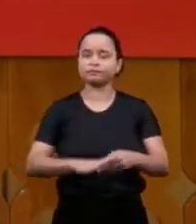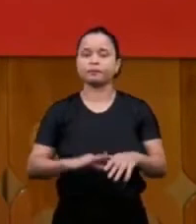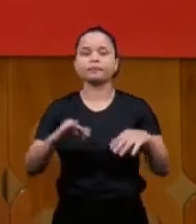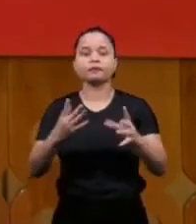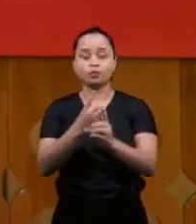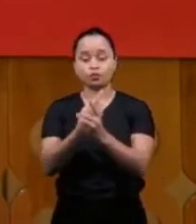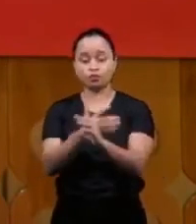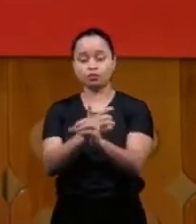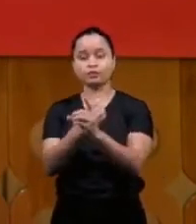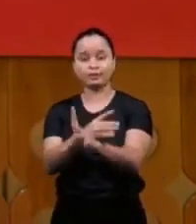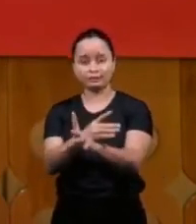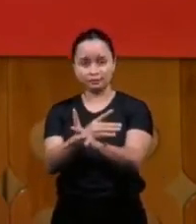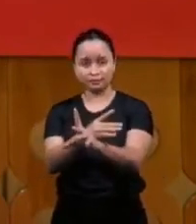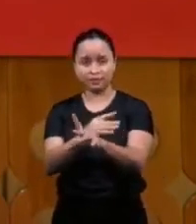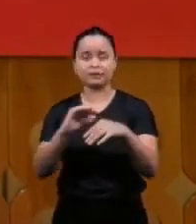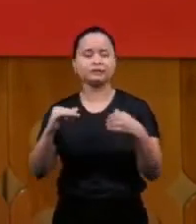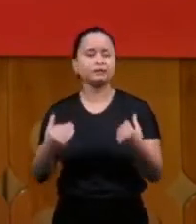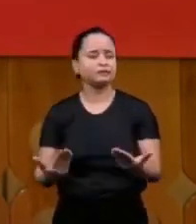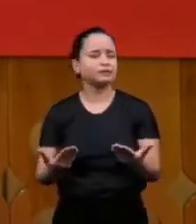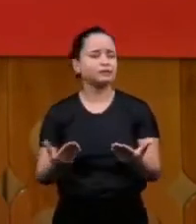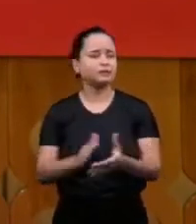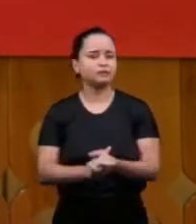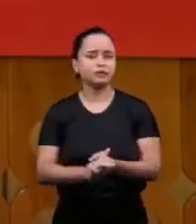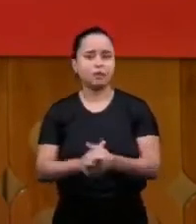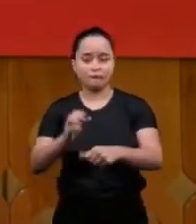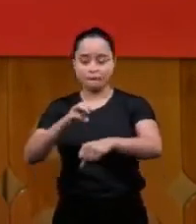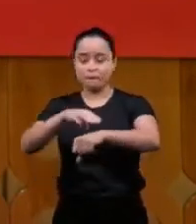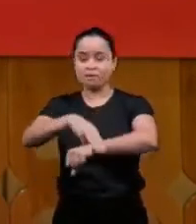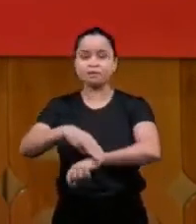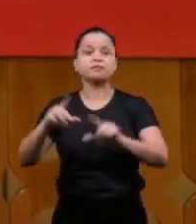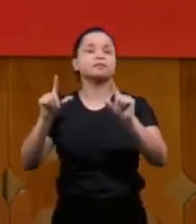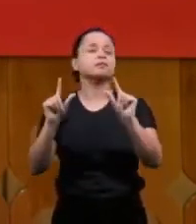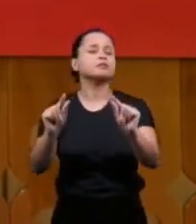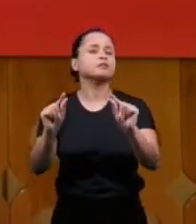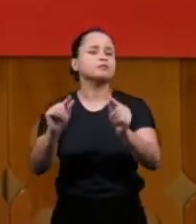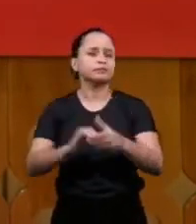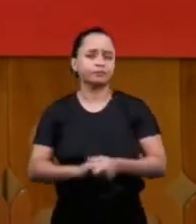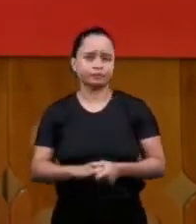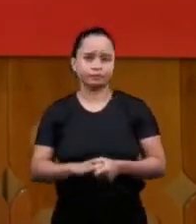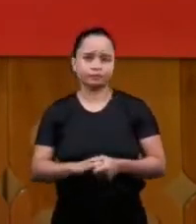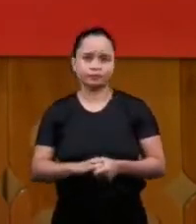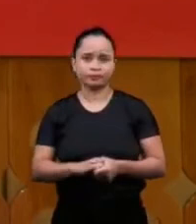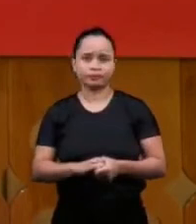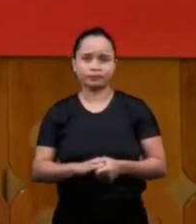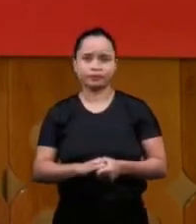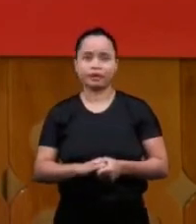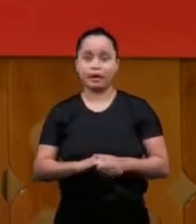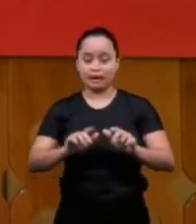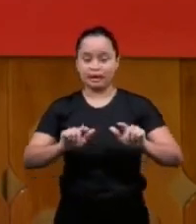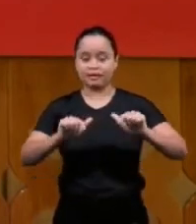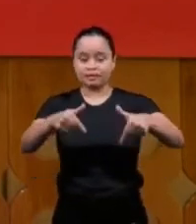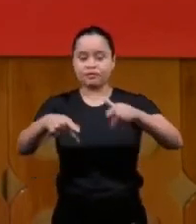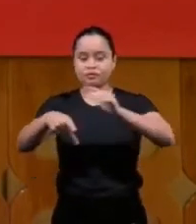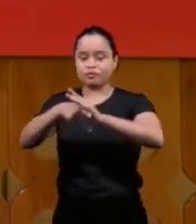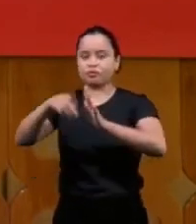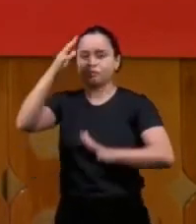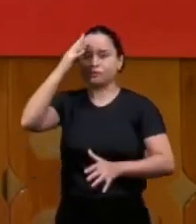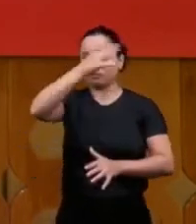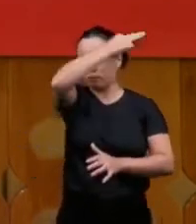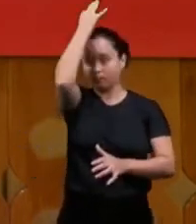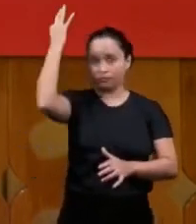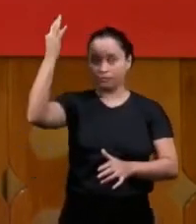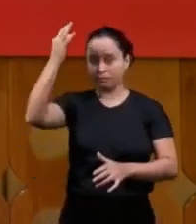Bible what is the ministry the ministry is an action of the Holy Spirit in the call